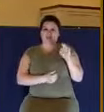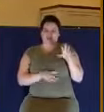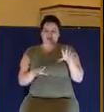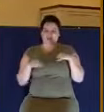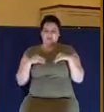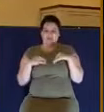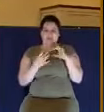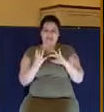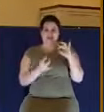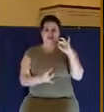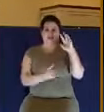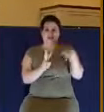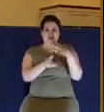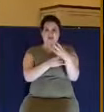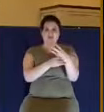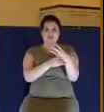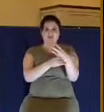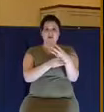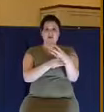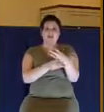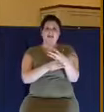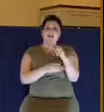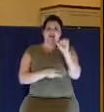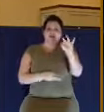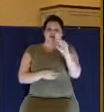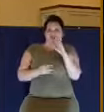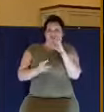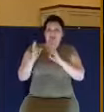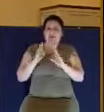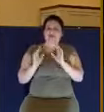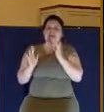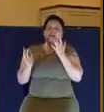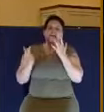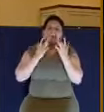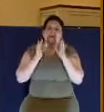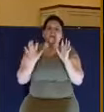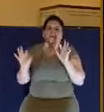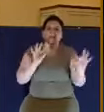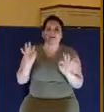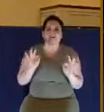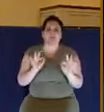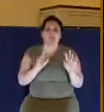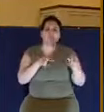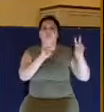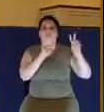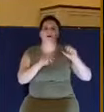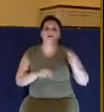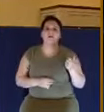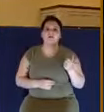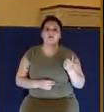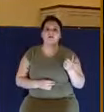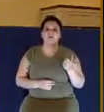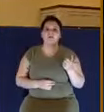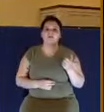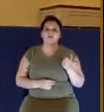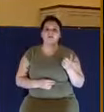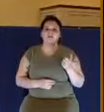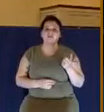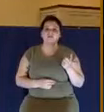James says, if you have respect of persons, again, that's laying a hold of a person's face,